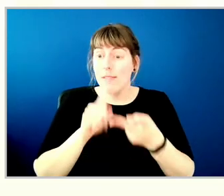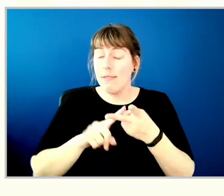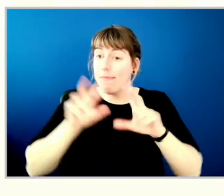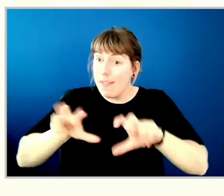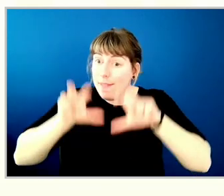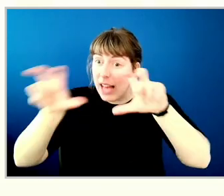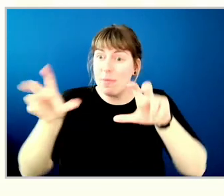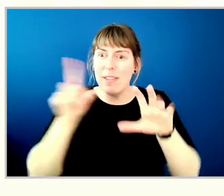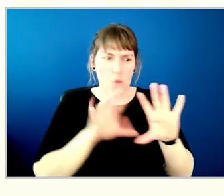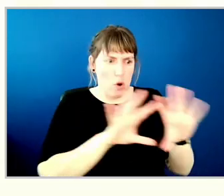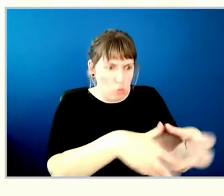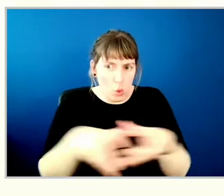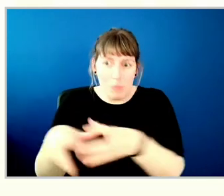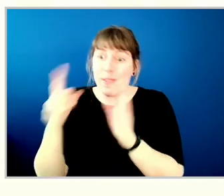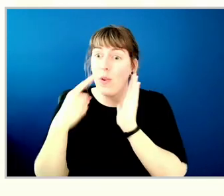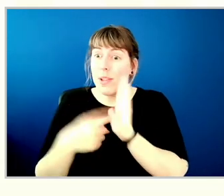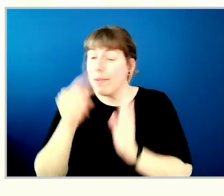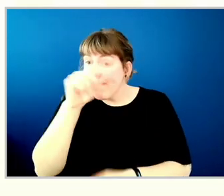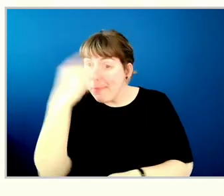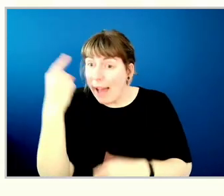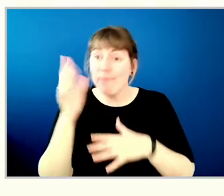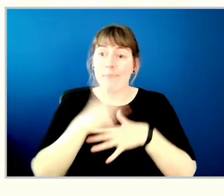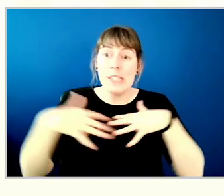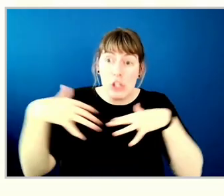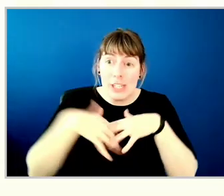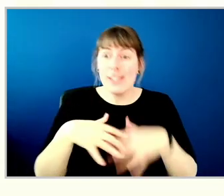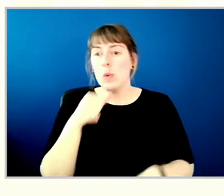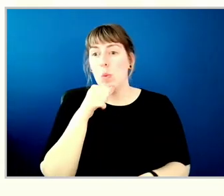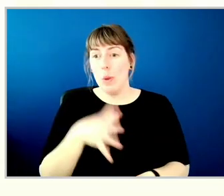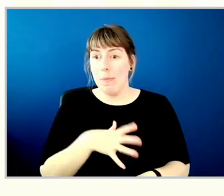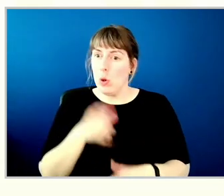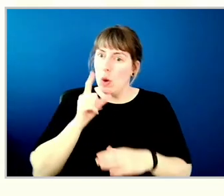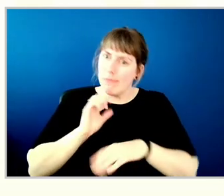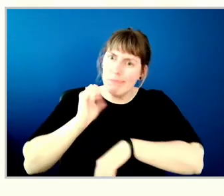groups, including Black, Indigenous and women entrepreneurs.